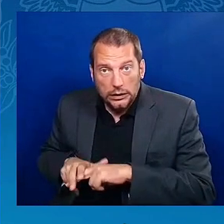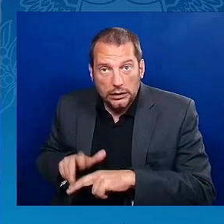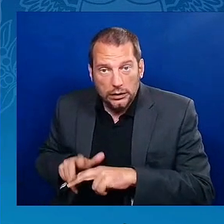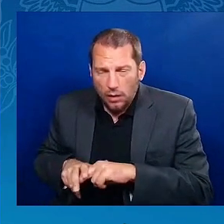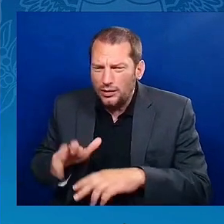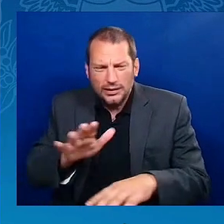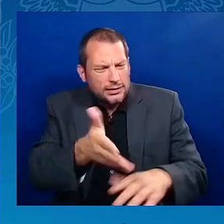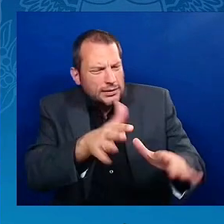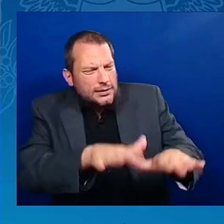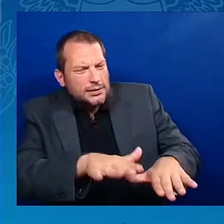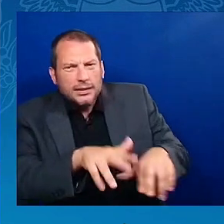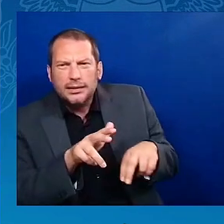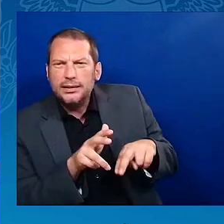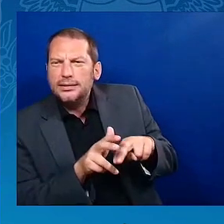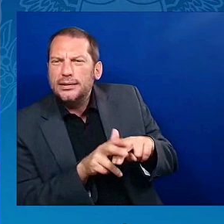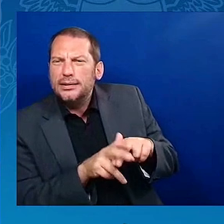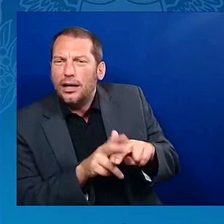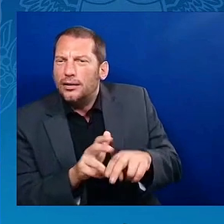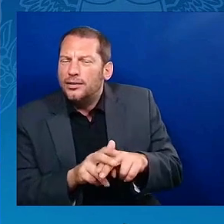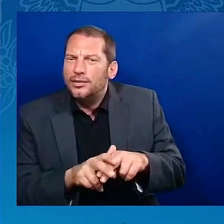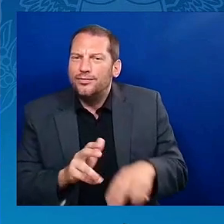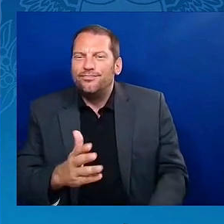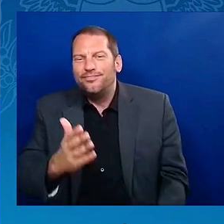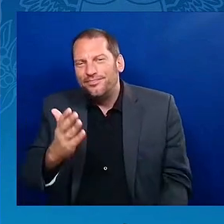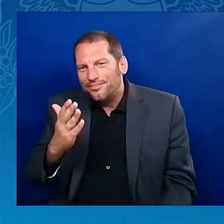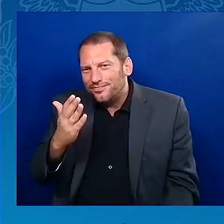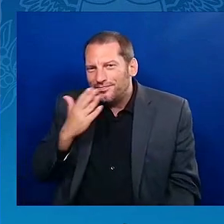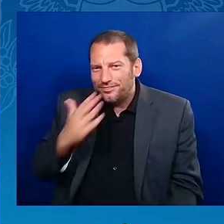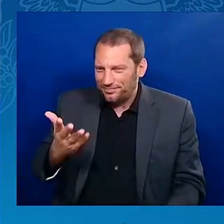Let's give Steve Harvey a hand again. Yeah, thank y'all.